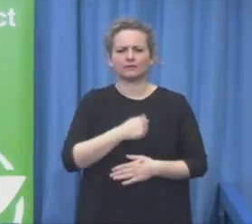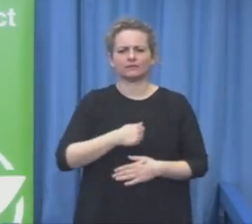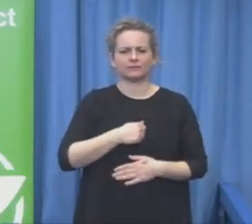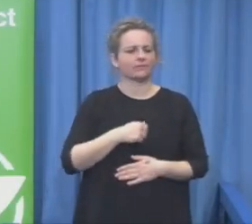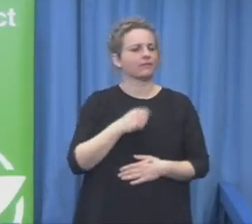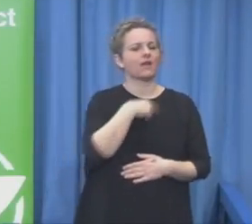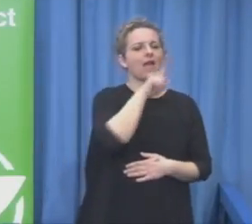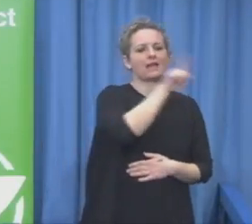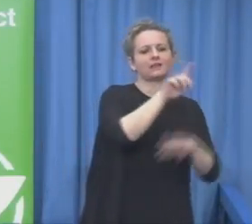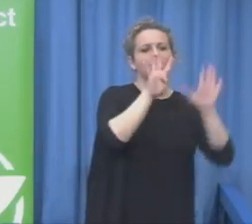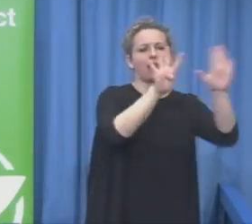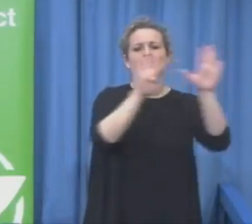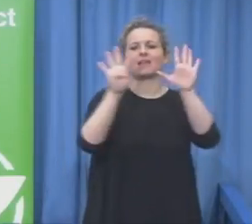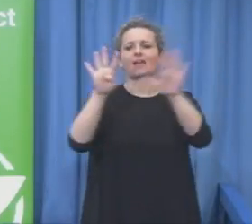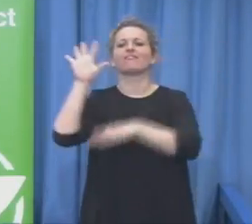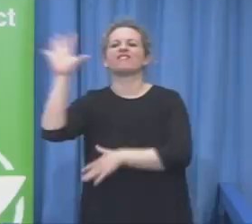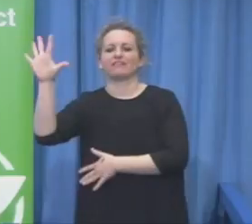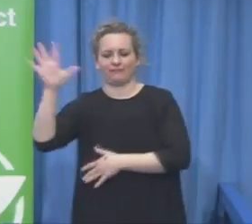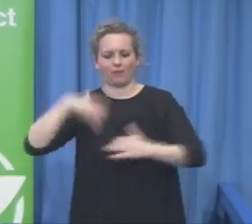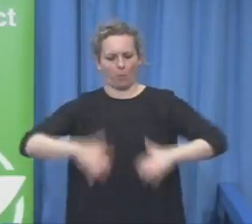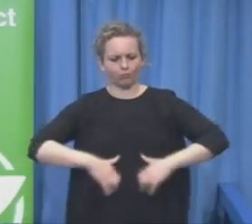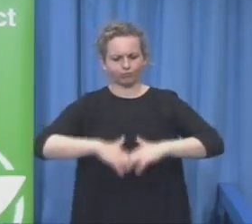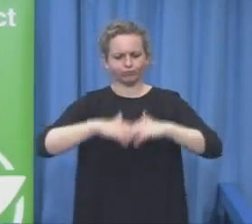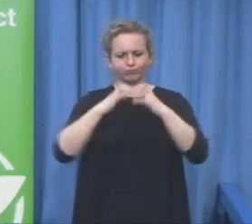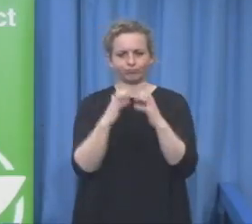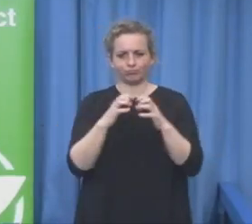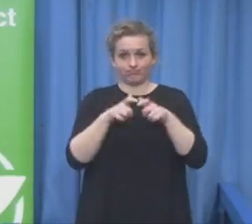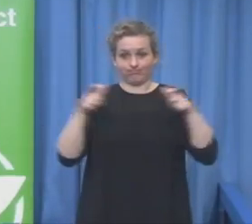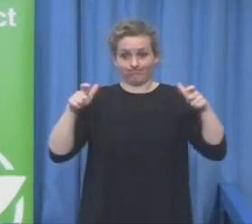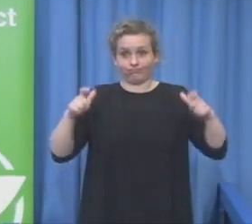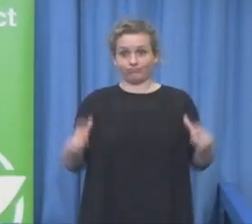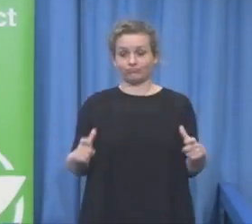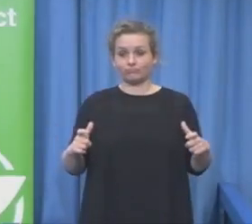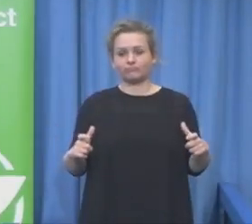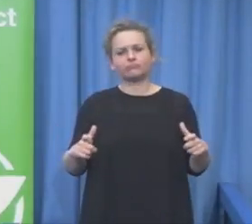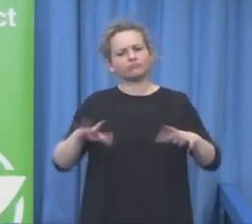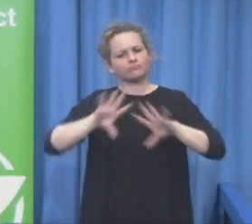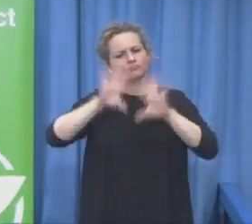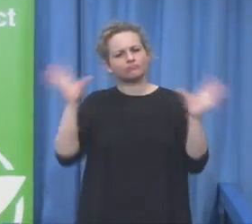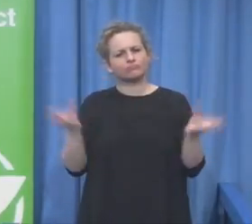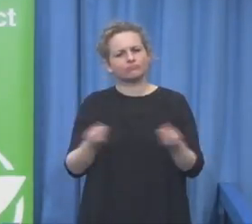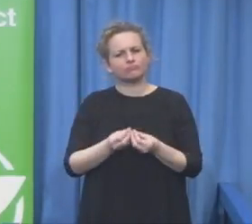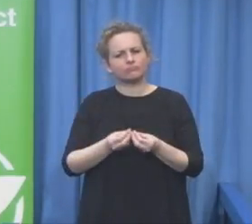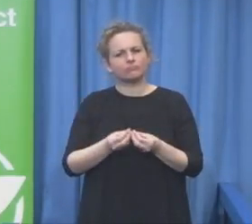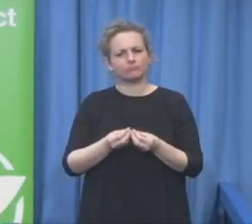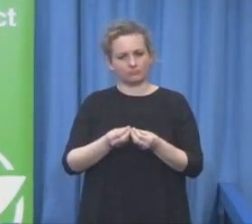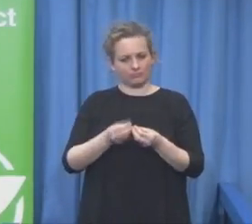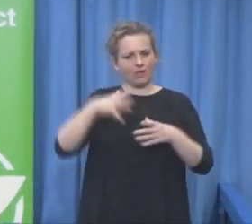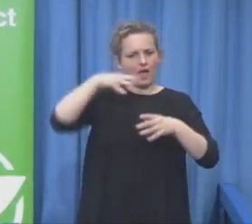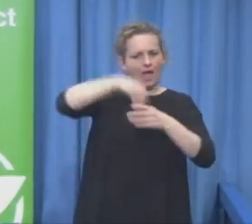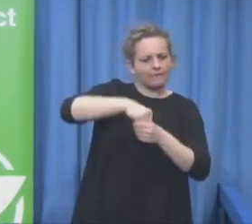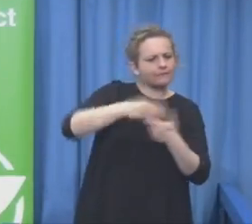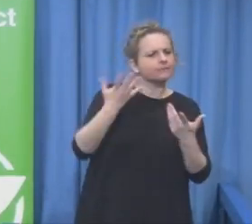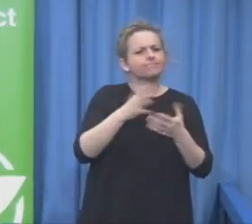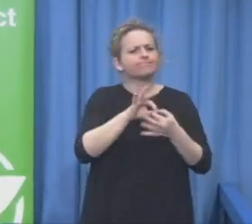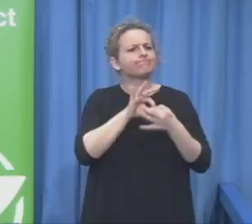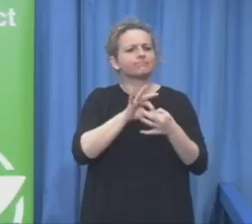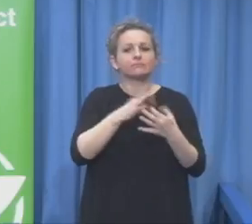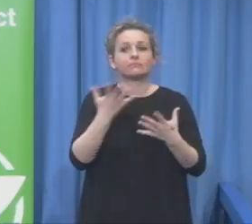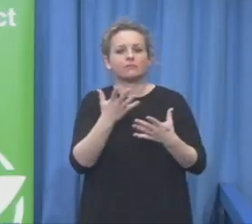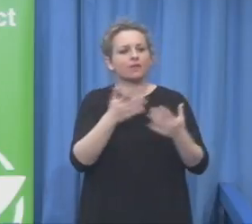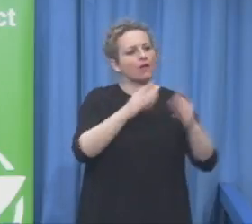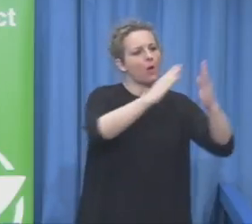with disabilities. And we also are a service provider, also a member of ESPD, and we